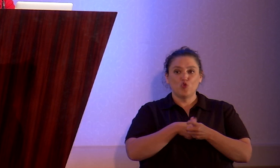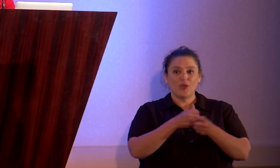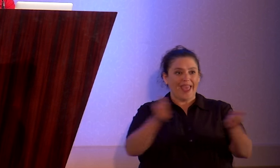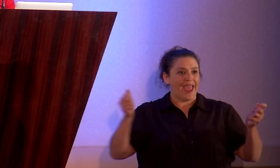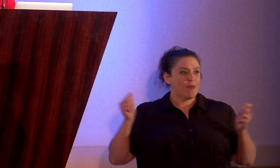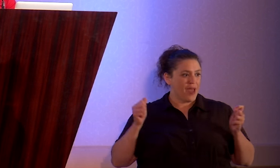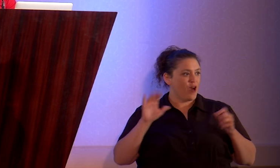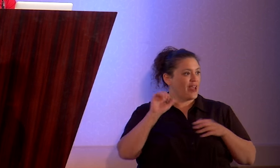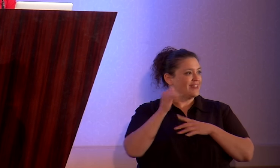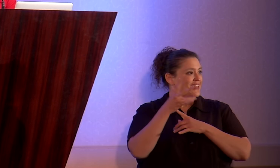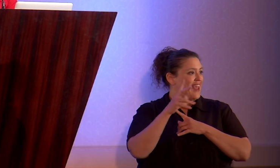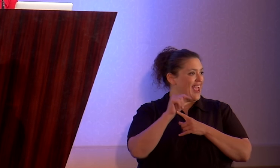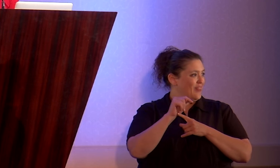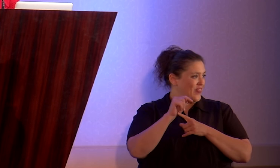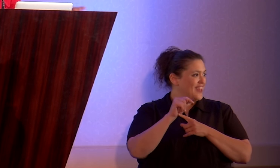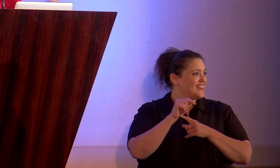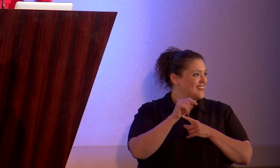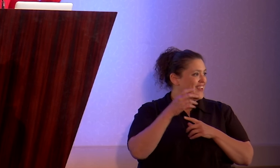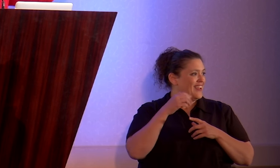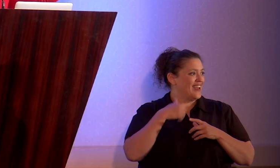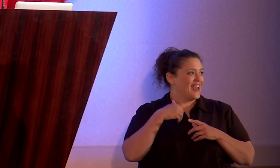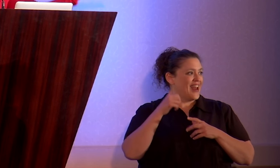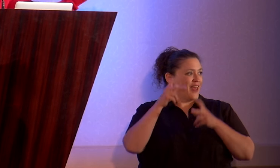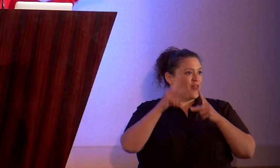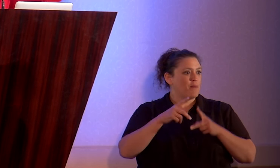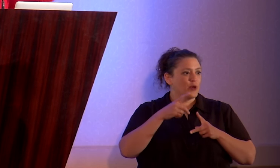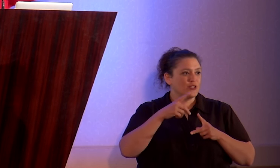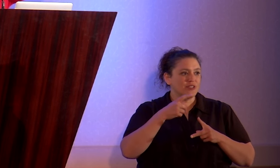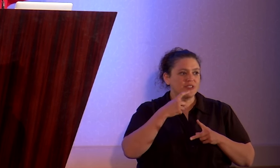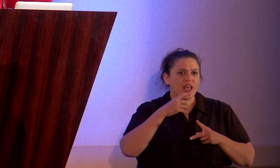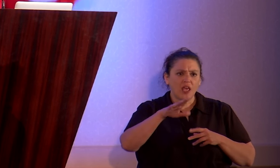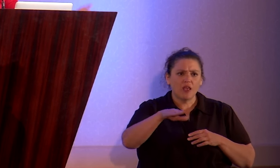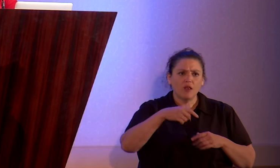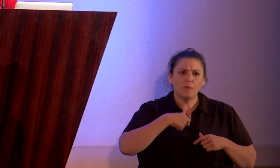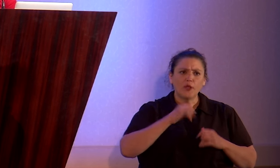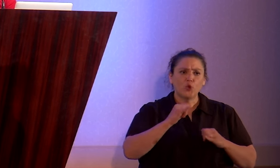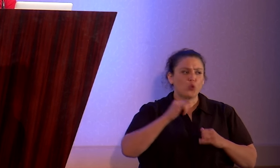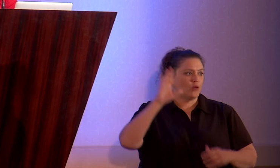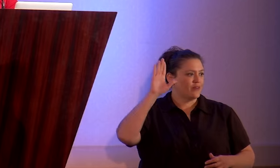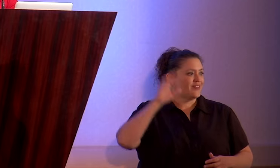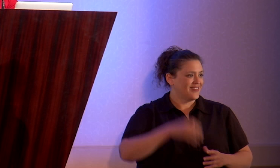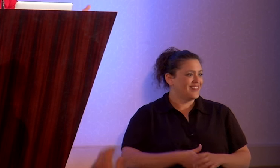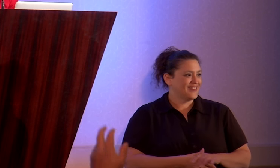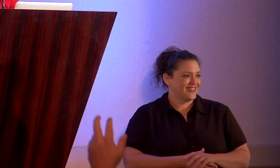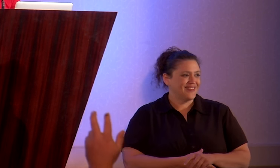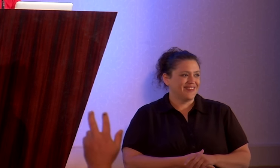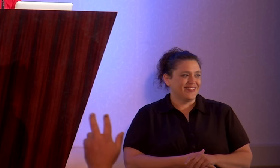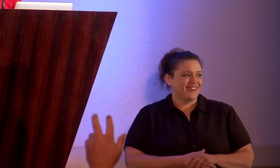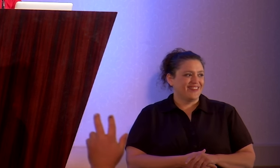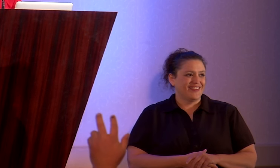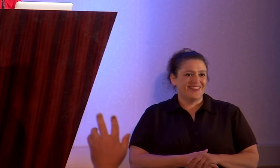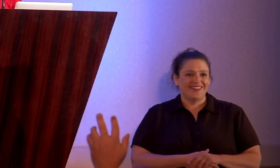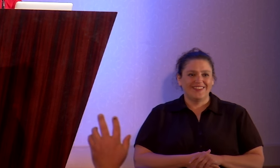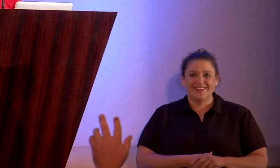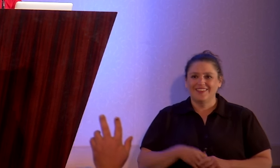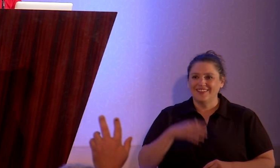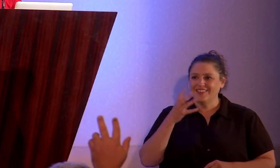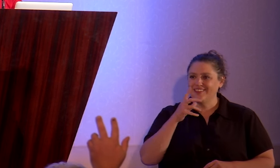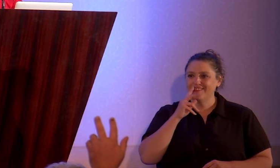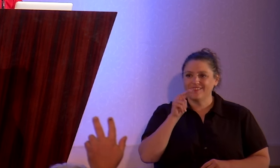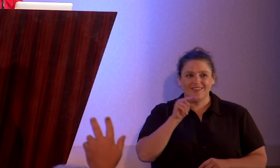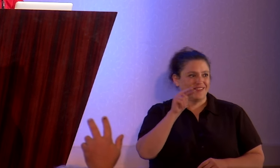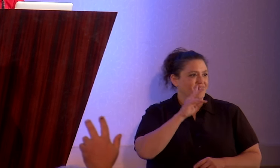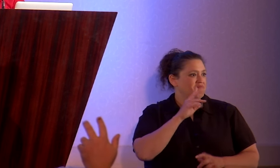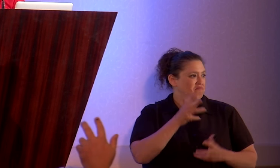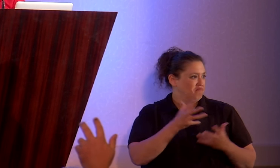out to somebody as an atheist and had that person that you're coming out to say, me too? Look around, that's not a trivial number. This